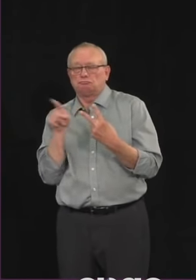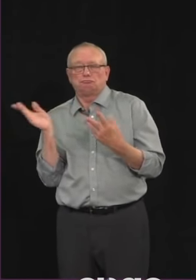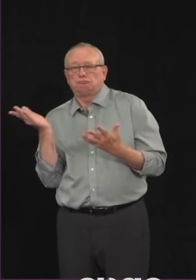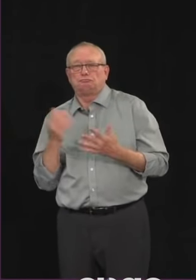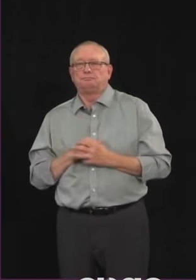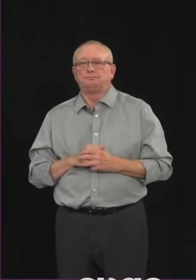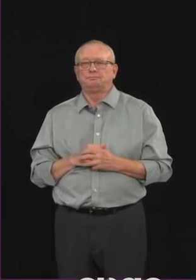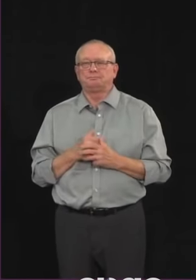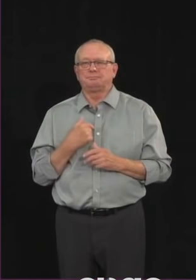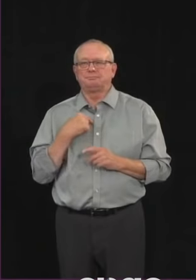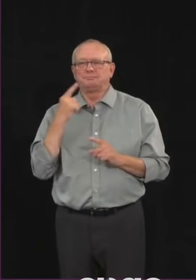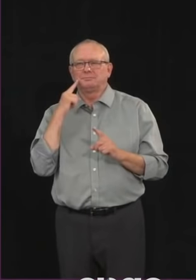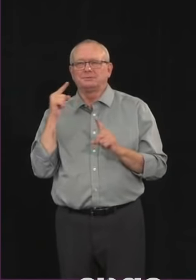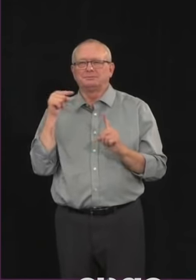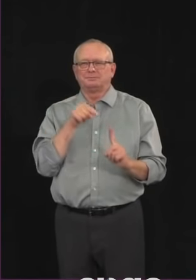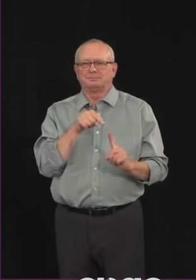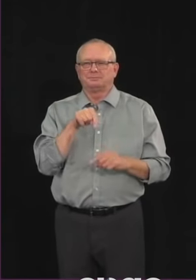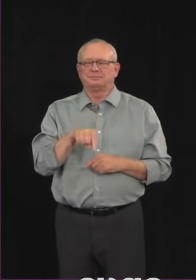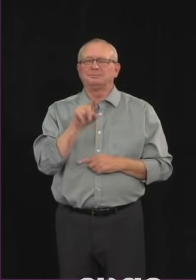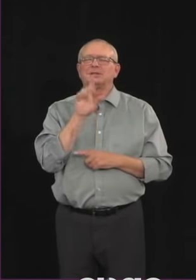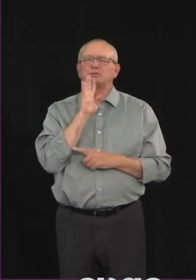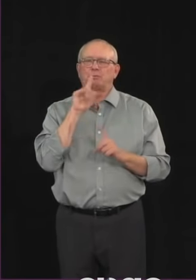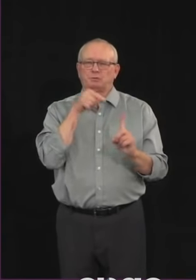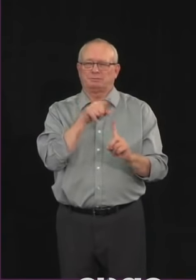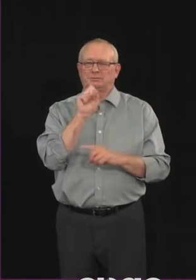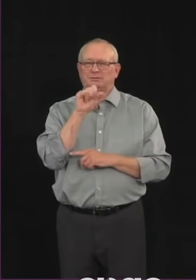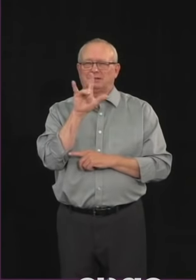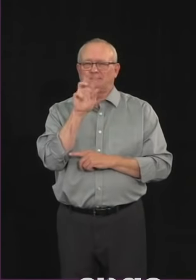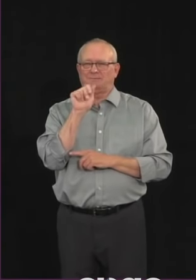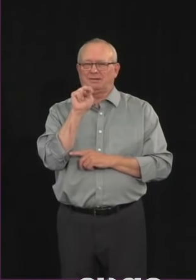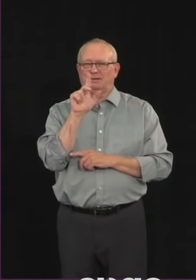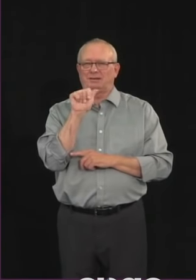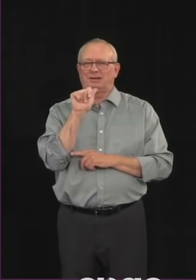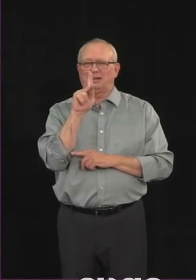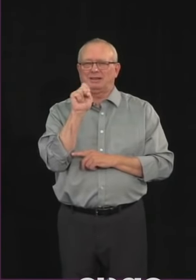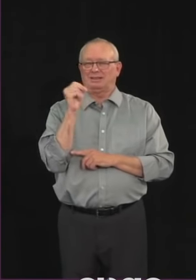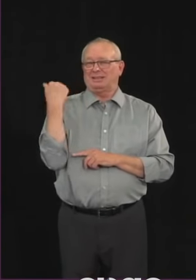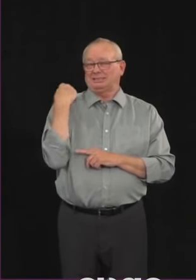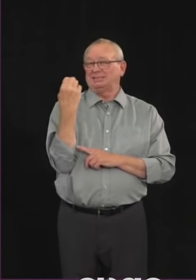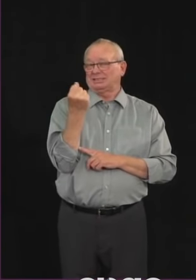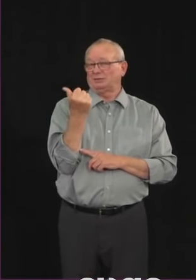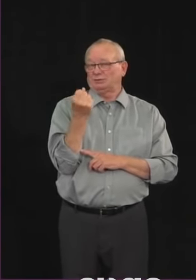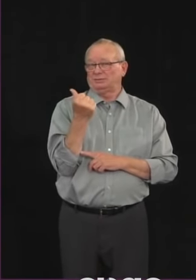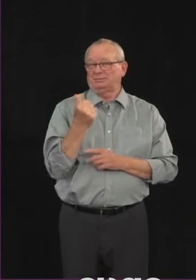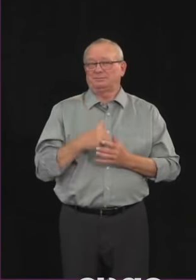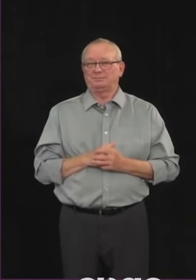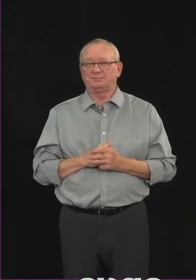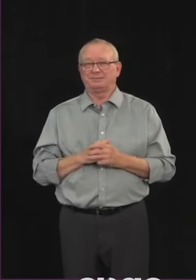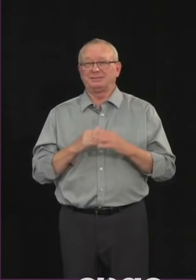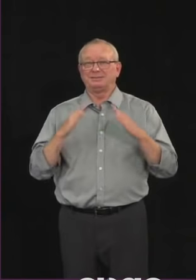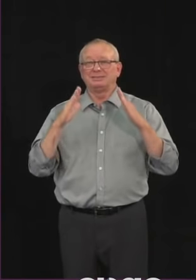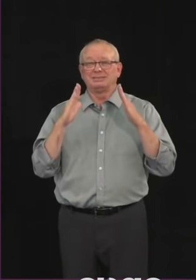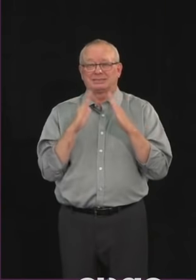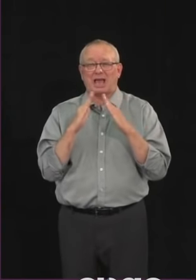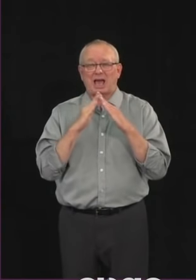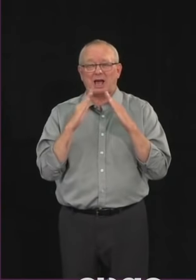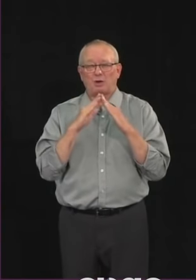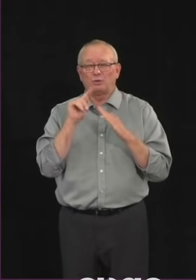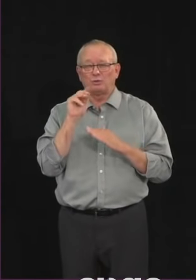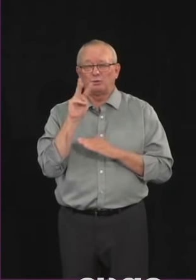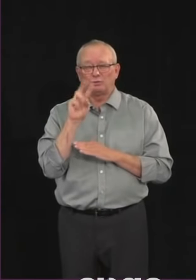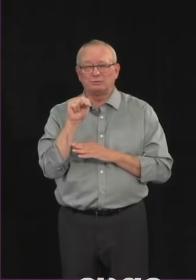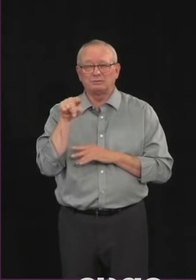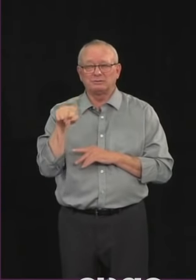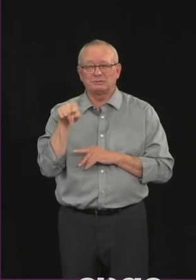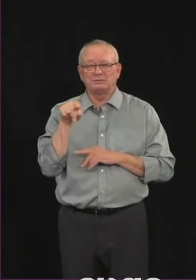and of course you know what happened on Saturday. And the town of Sylvan Lake put out a release suggesting